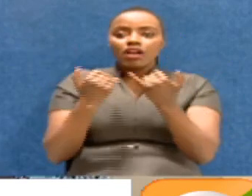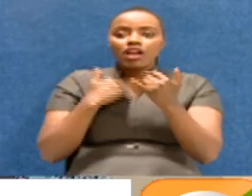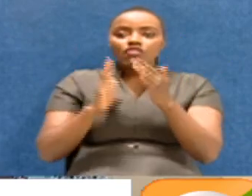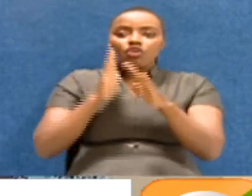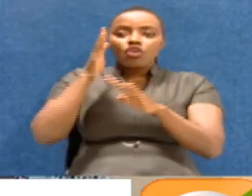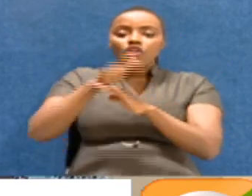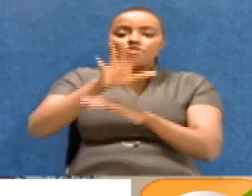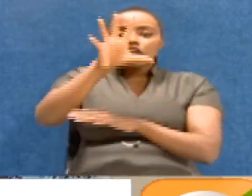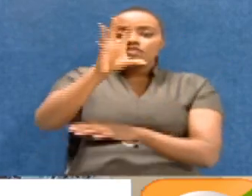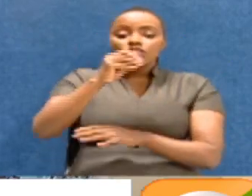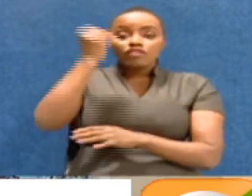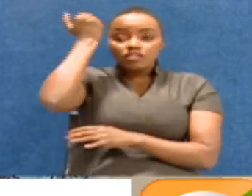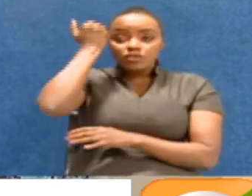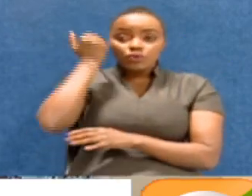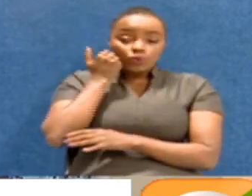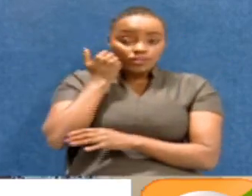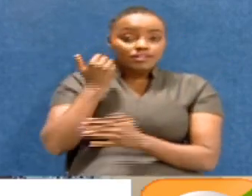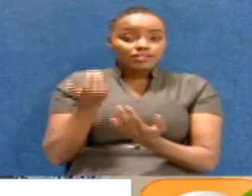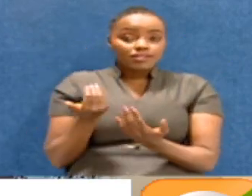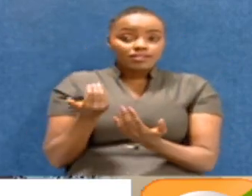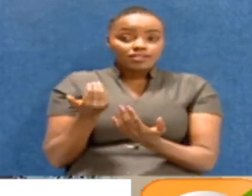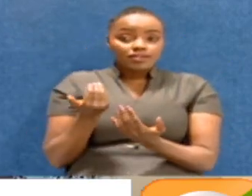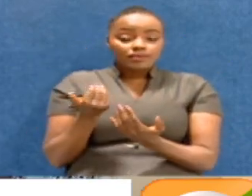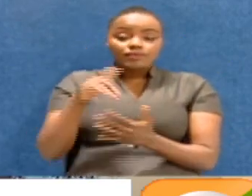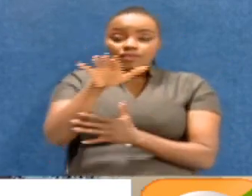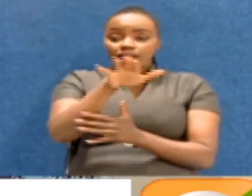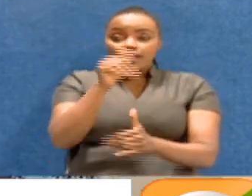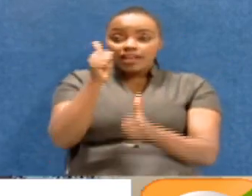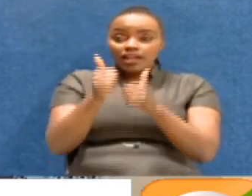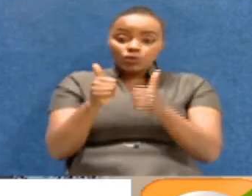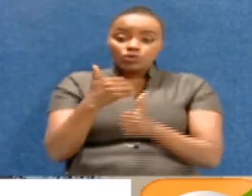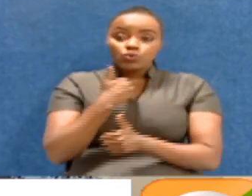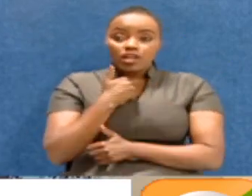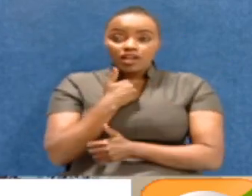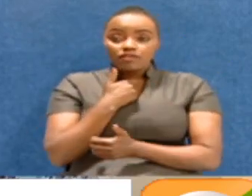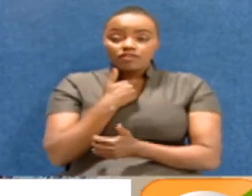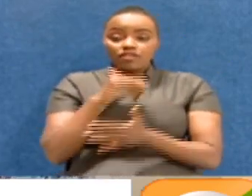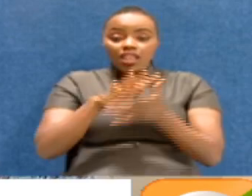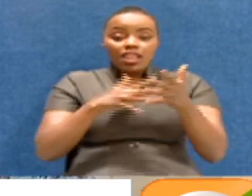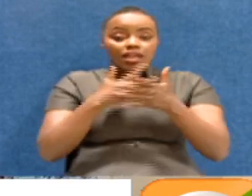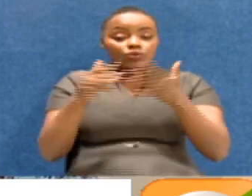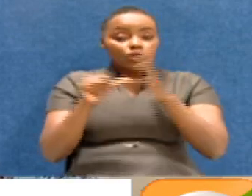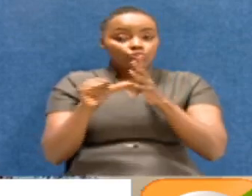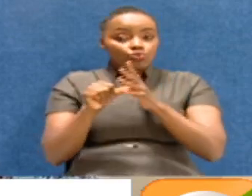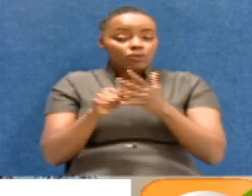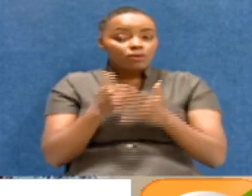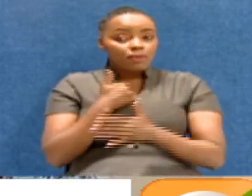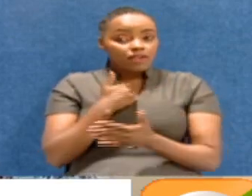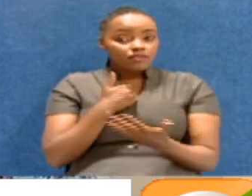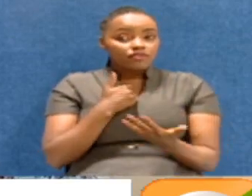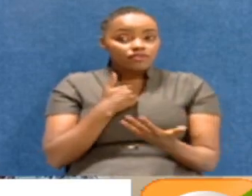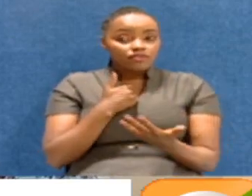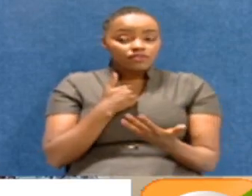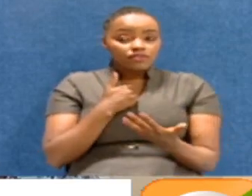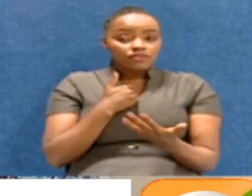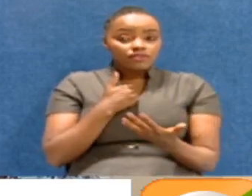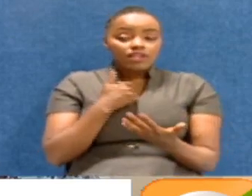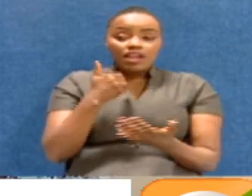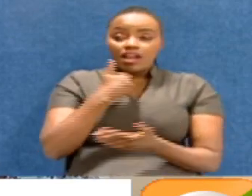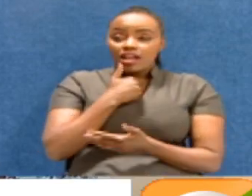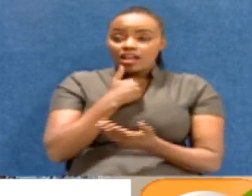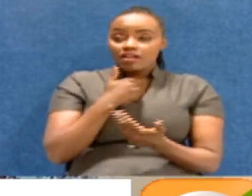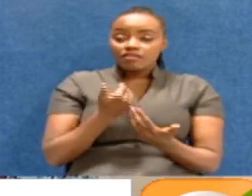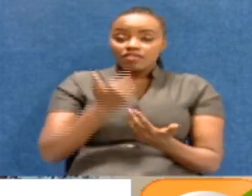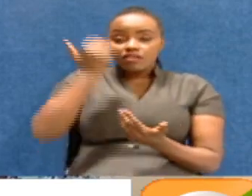than 50 courts in this country in areas where network is a problem. You know? Yeah. We